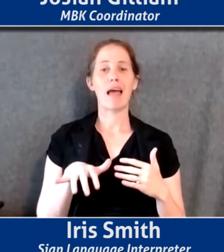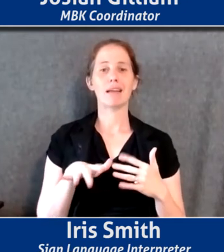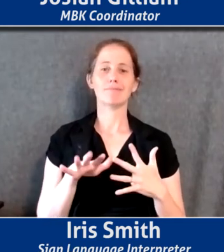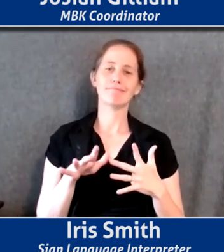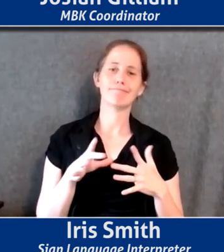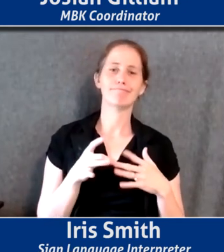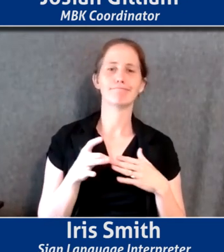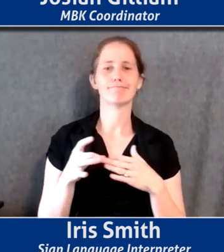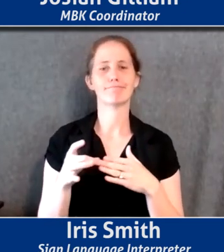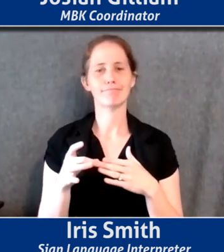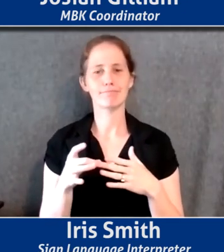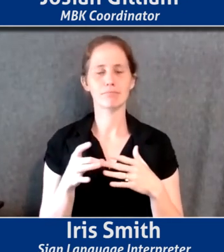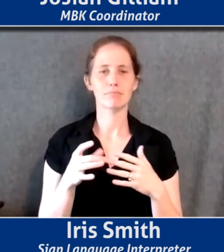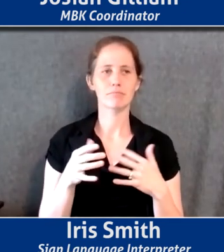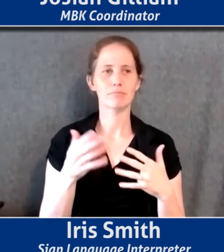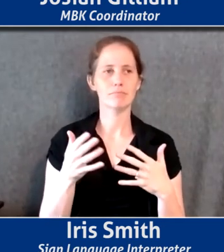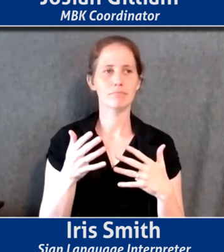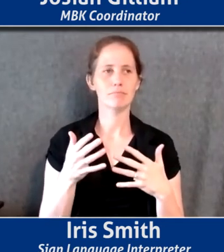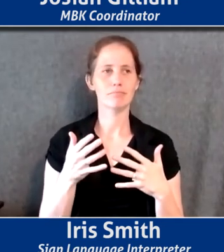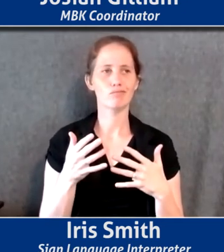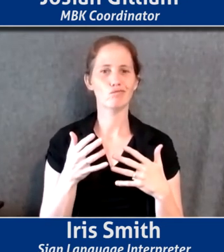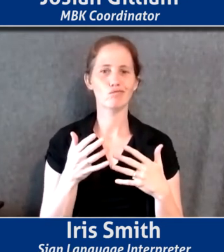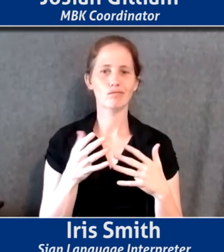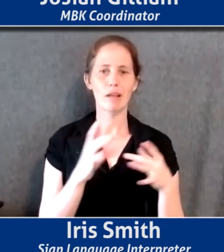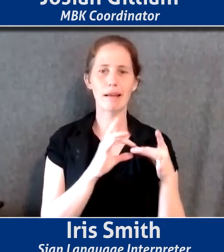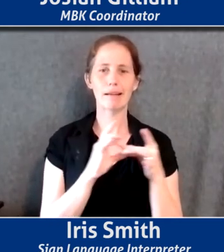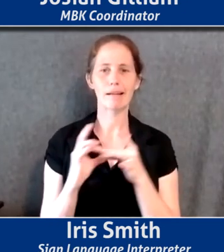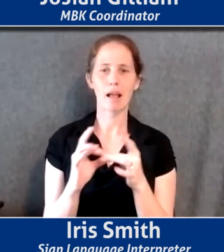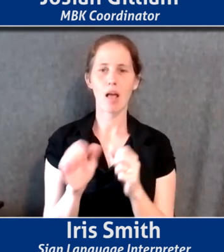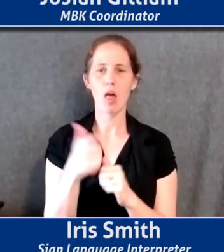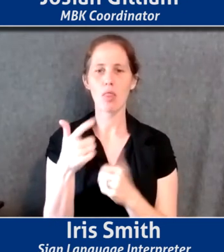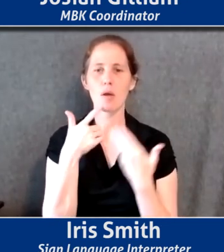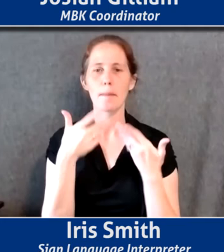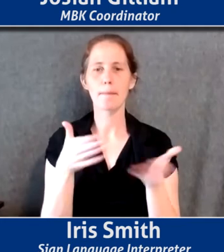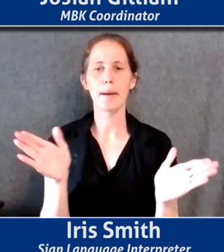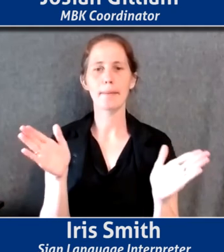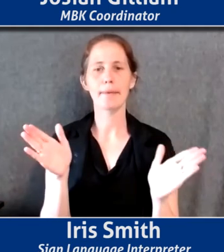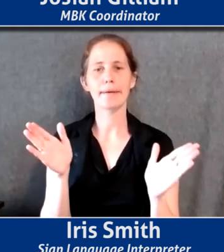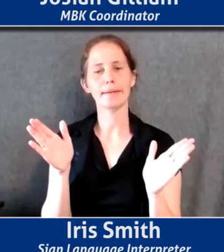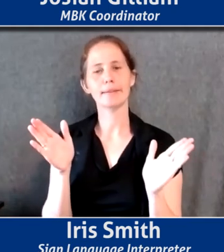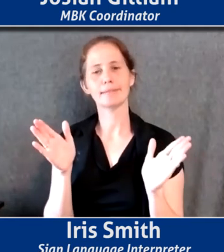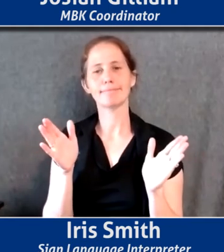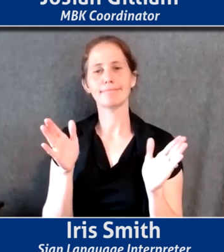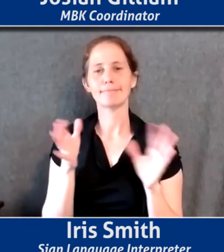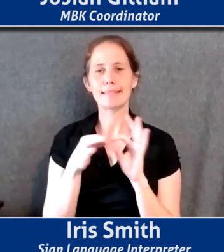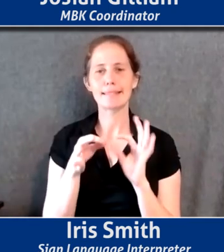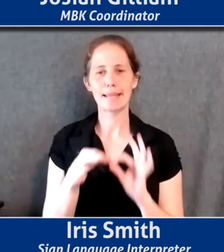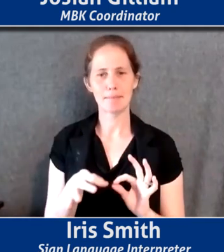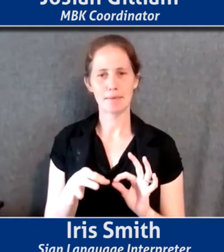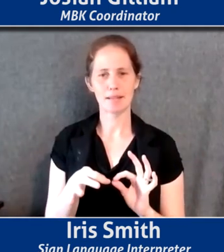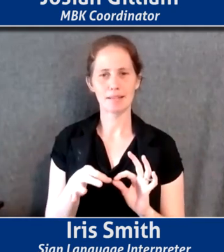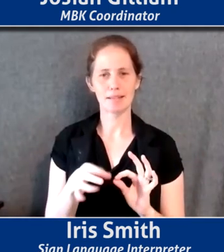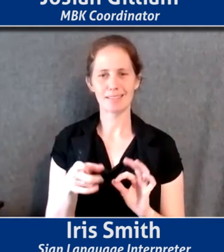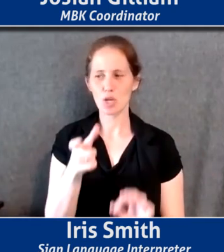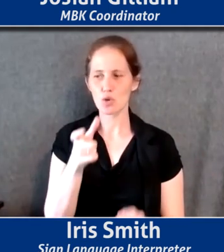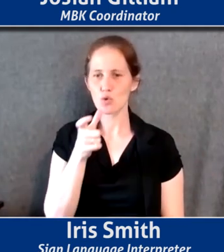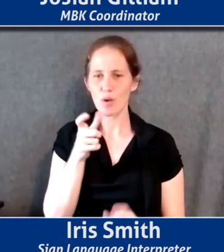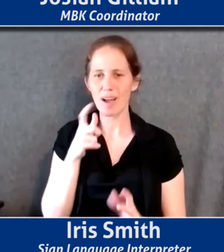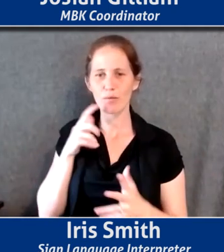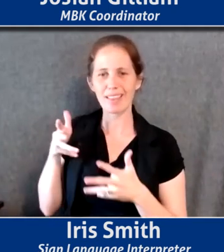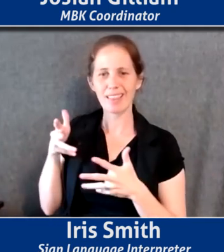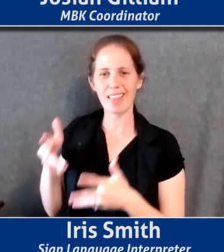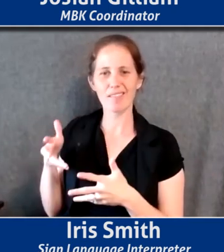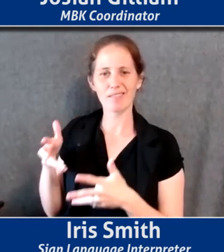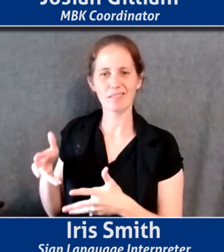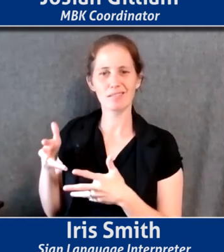lot of other public statements, um, a lot of sentiment saying, who have we left behind? Um, and